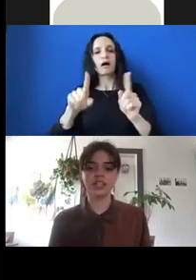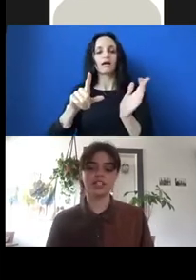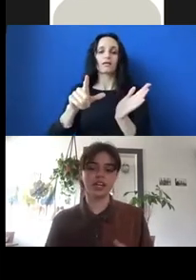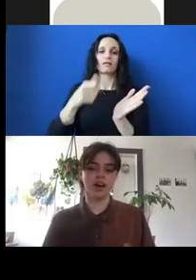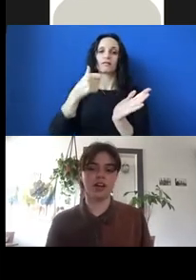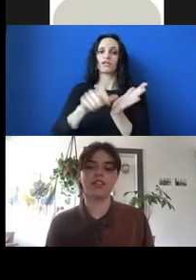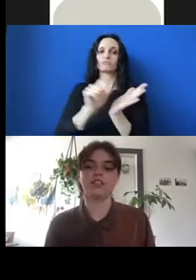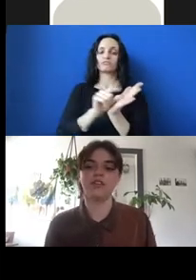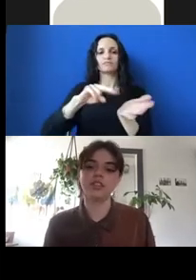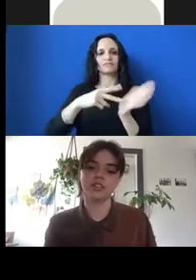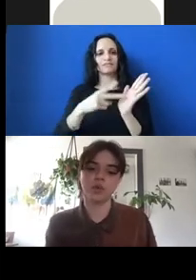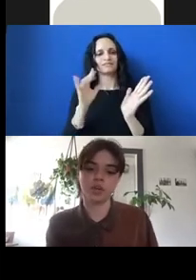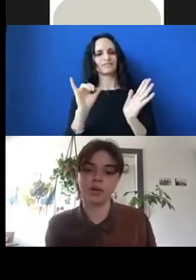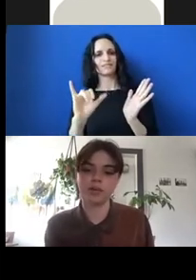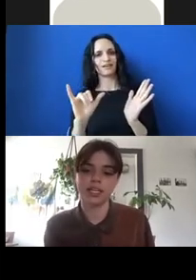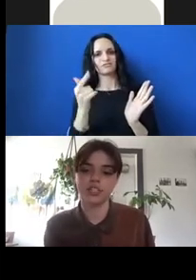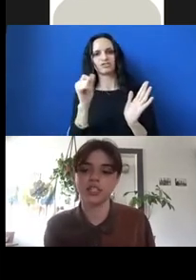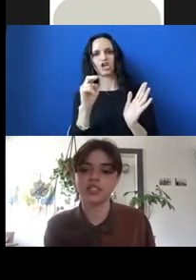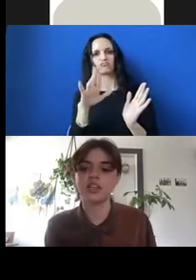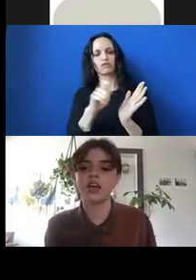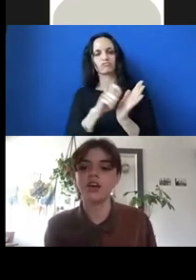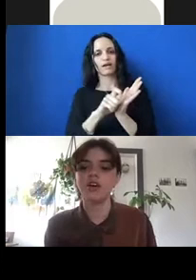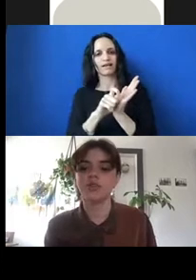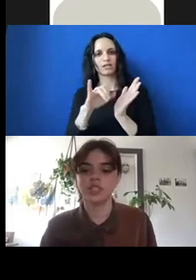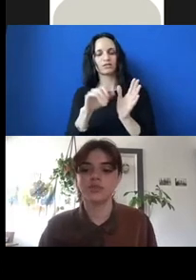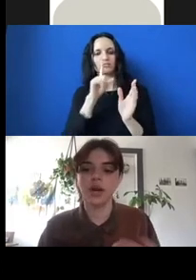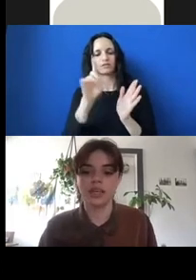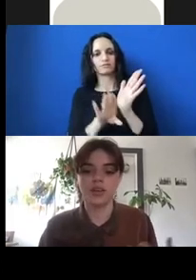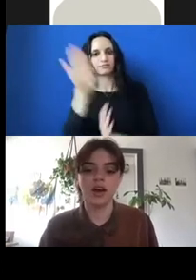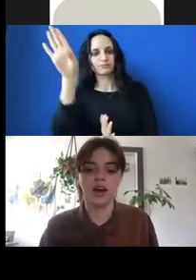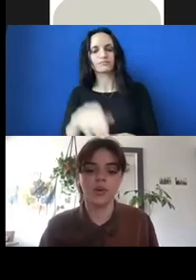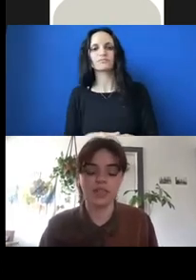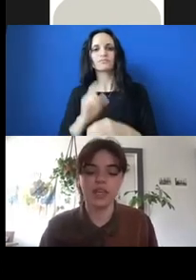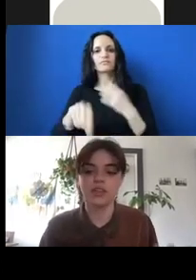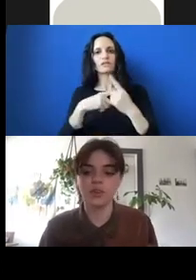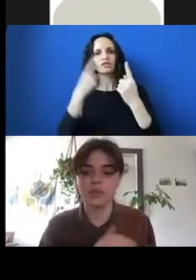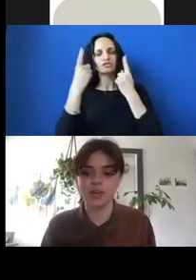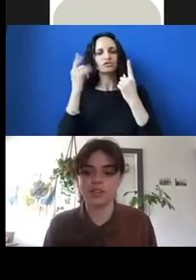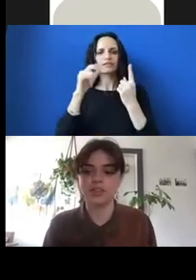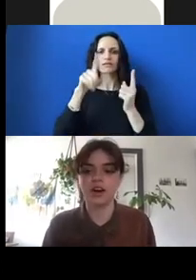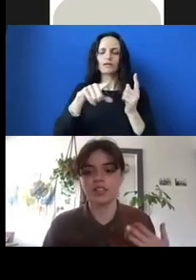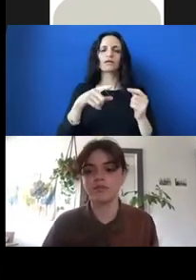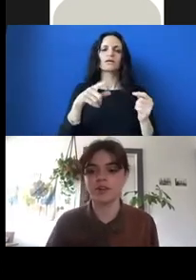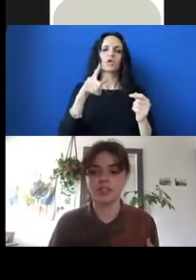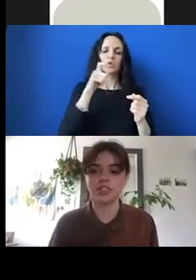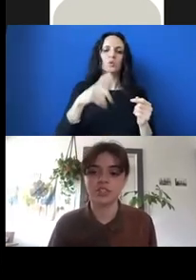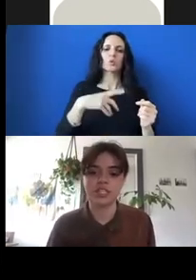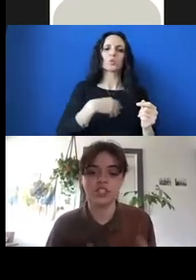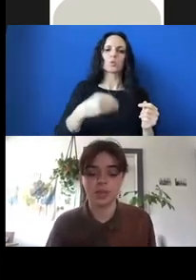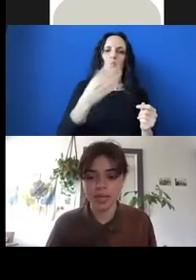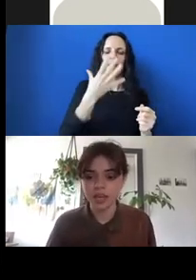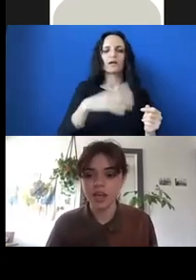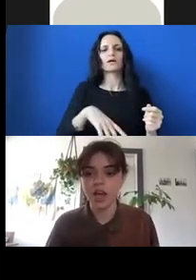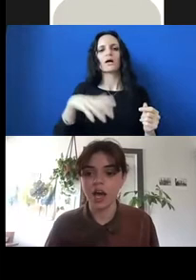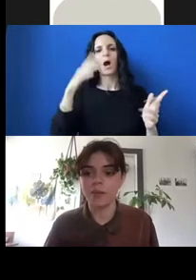considering the target audience of these historical publications, which is white, wealthy adult males often involved or interested in